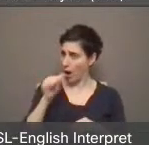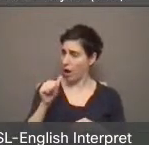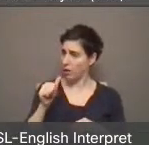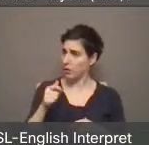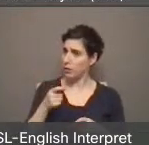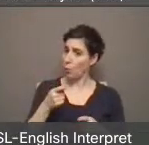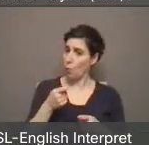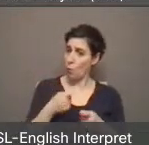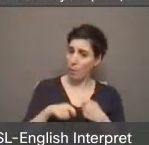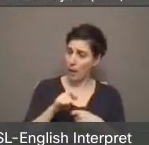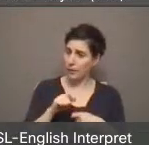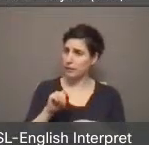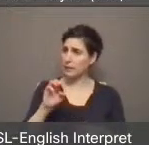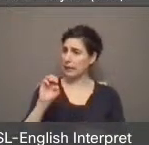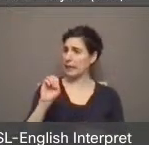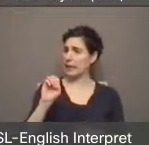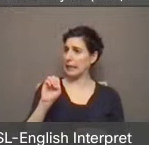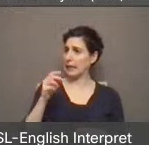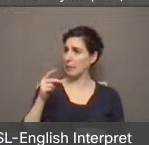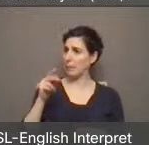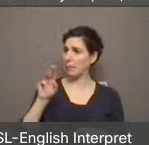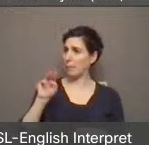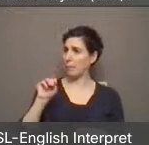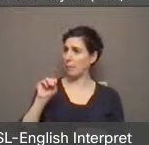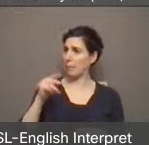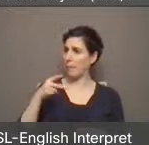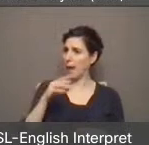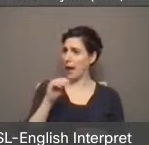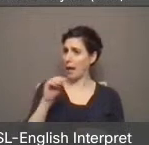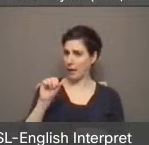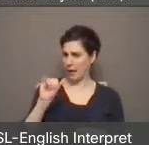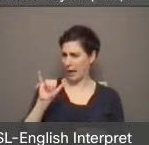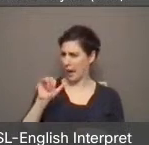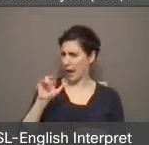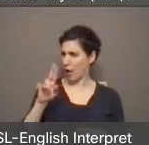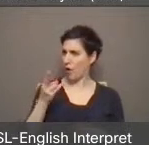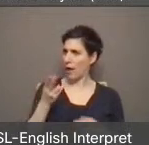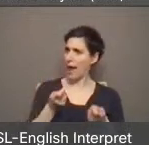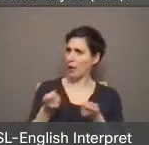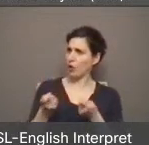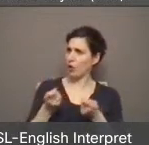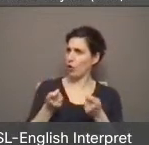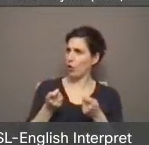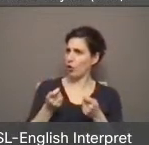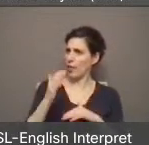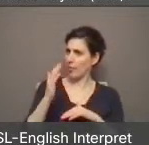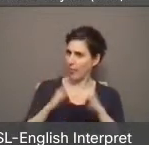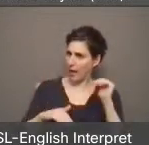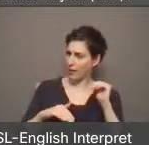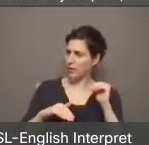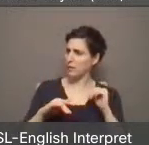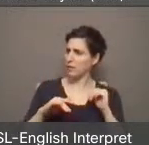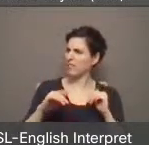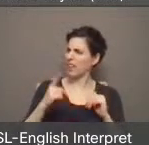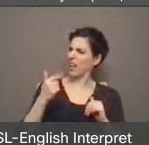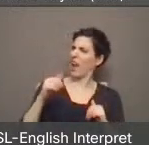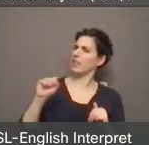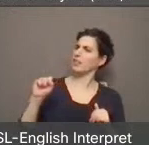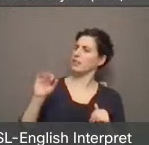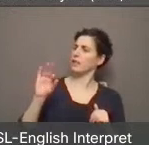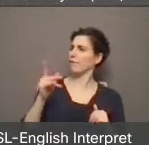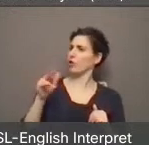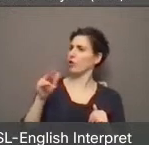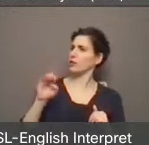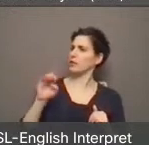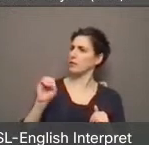a heat pump and an air handler rather than rebuild a traditional gas furnace, because it might be I could say with